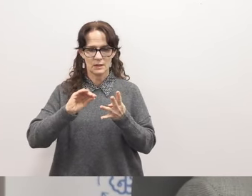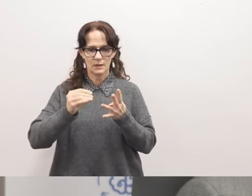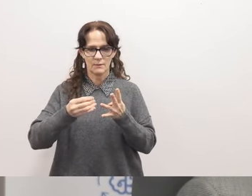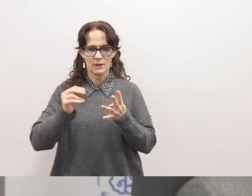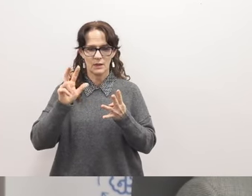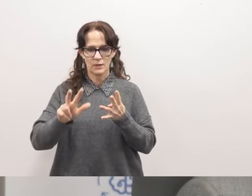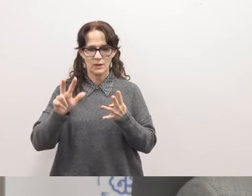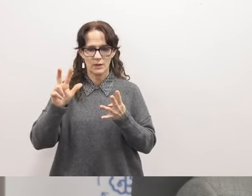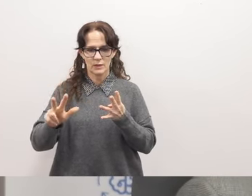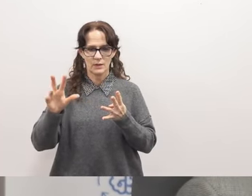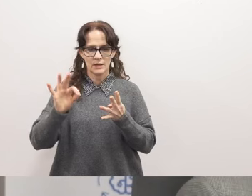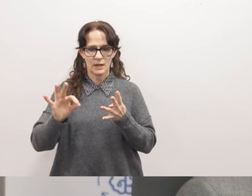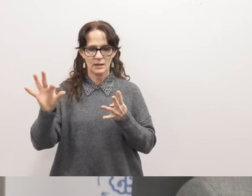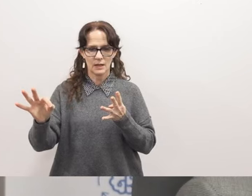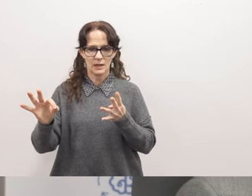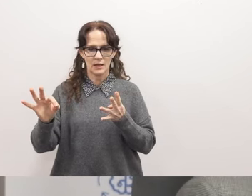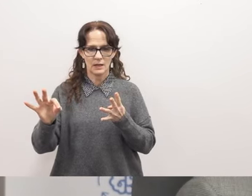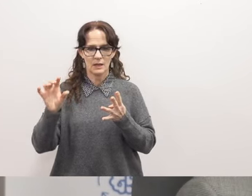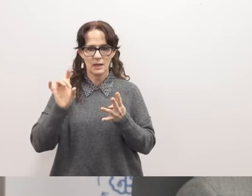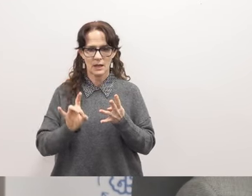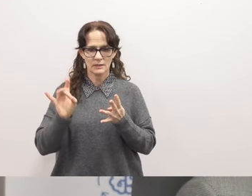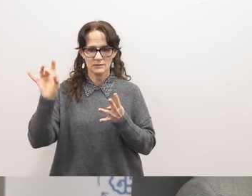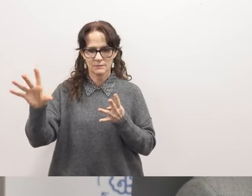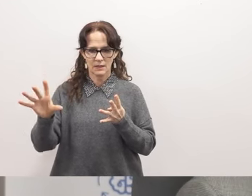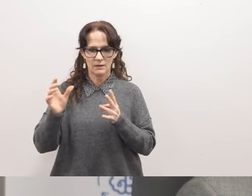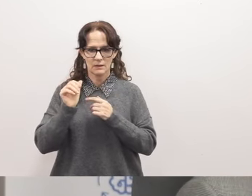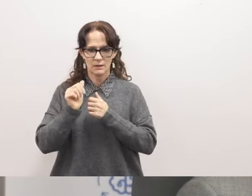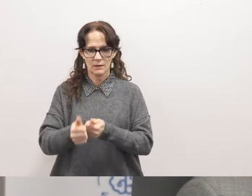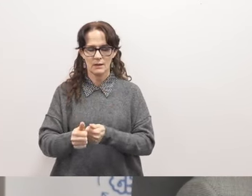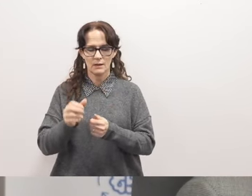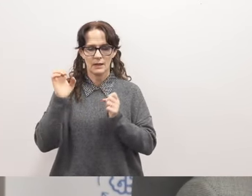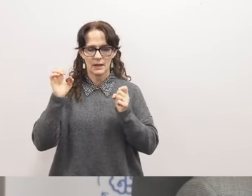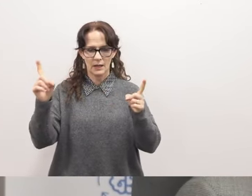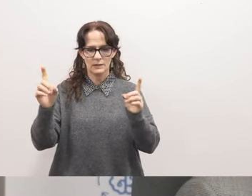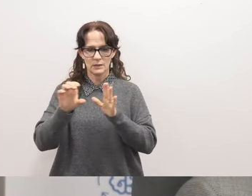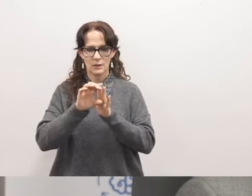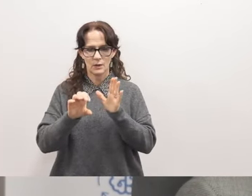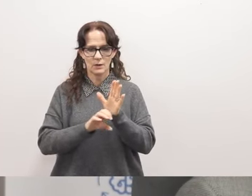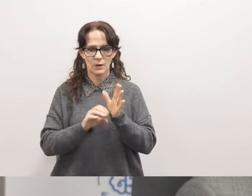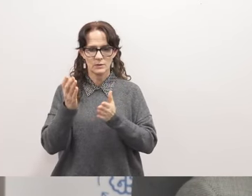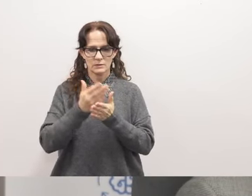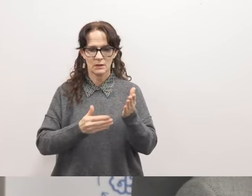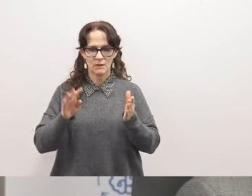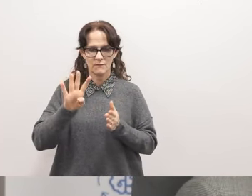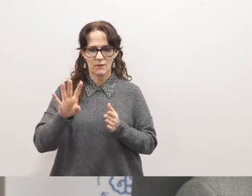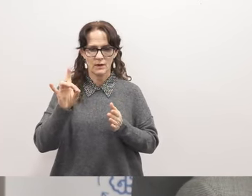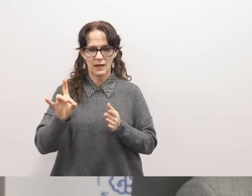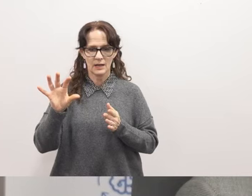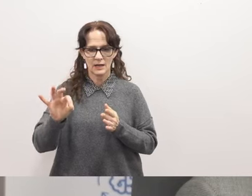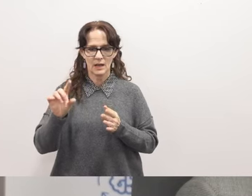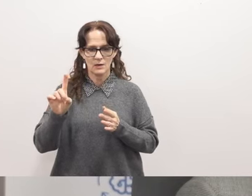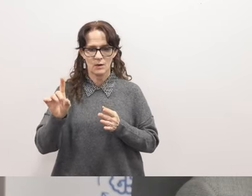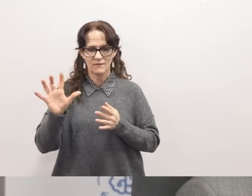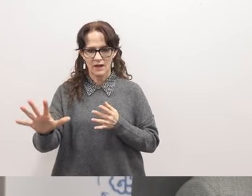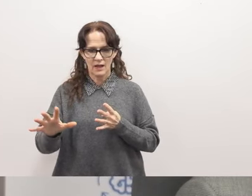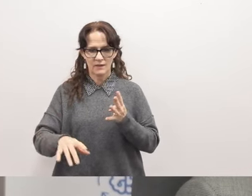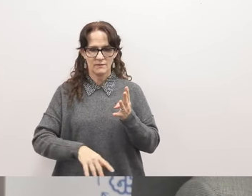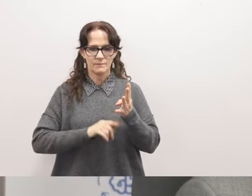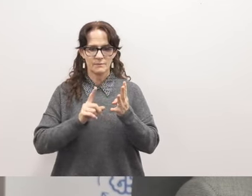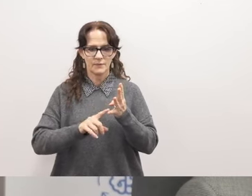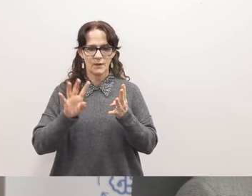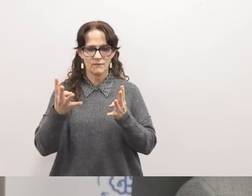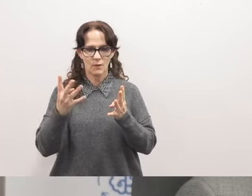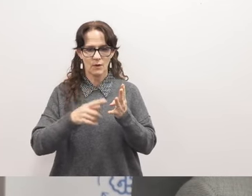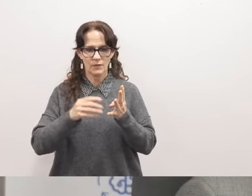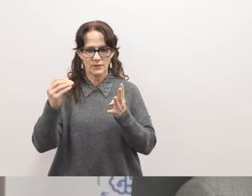3399 was expelled in compliance with education code section 48915 the fourth